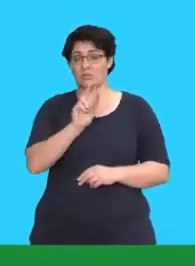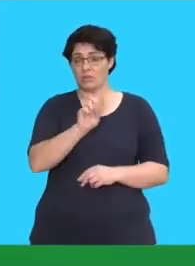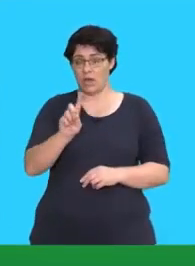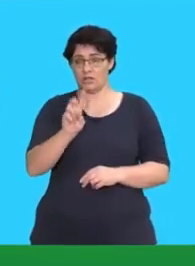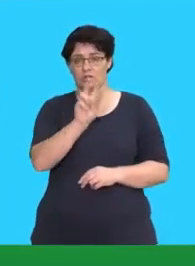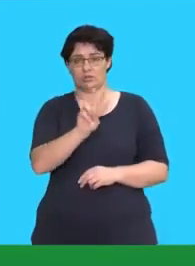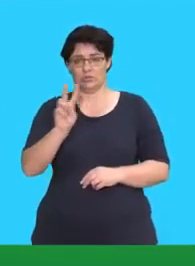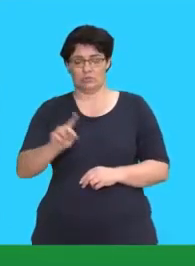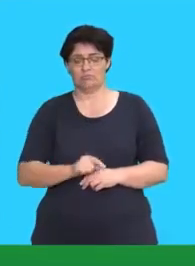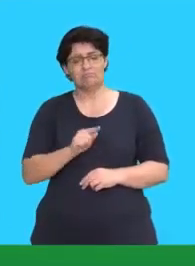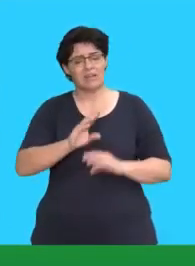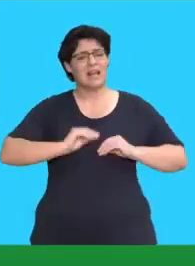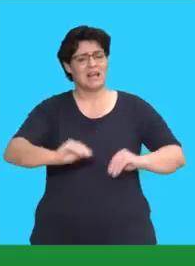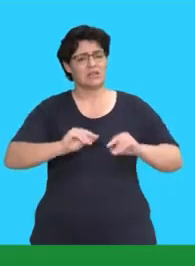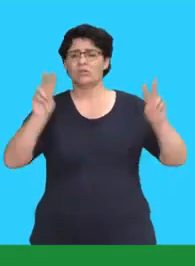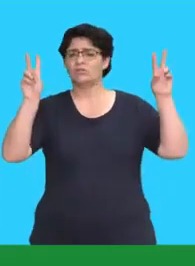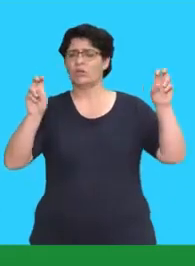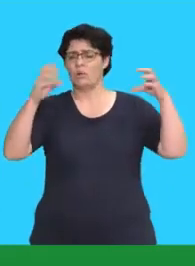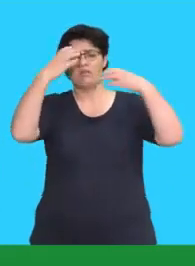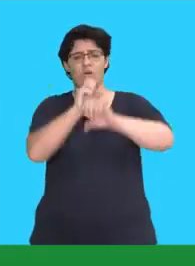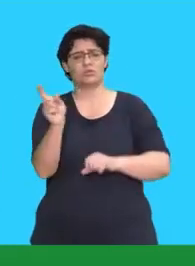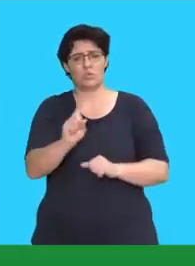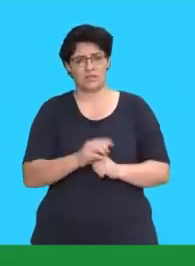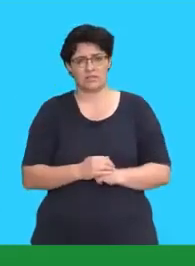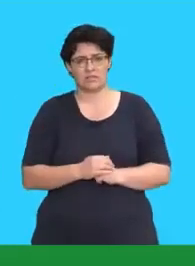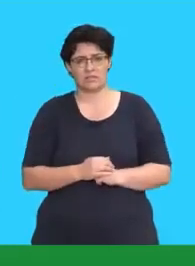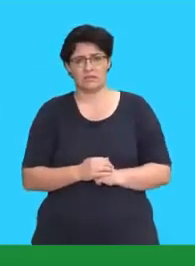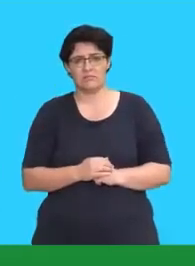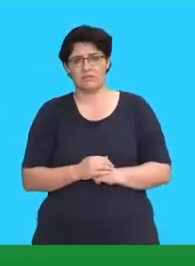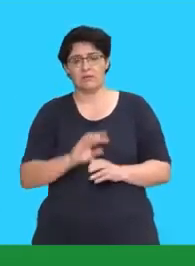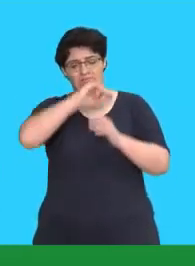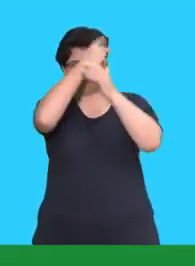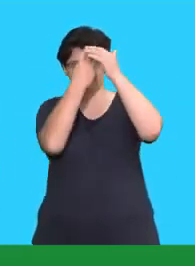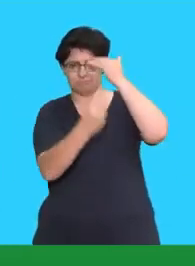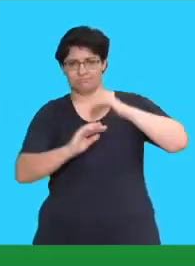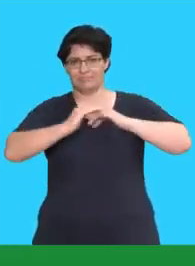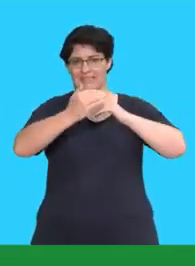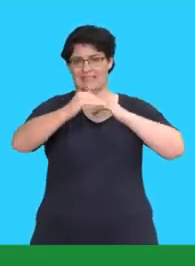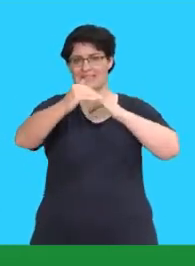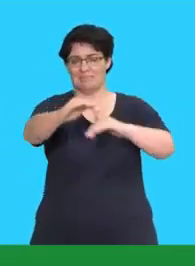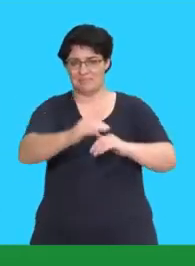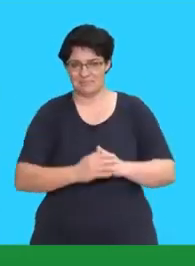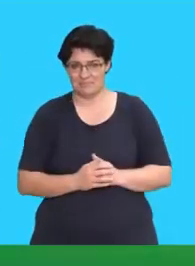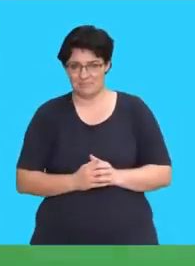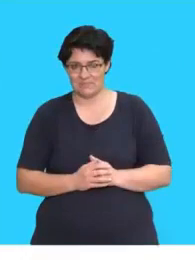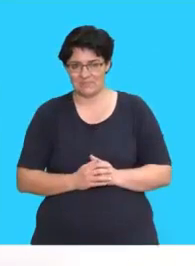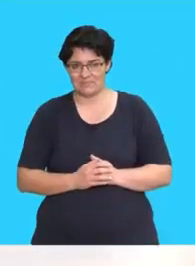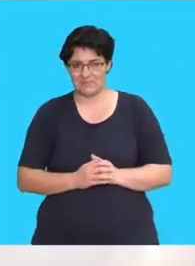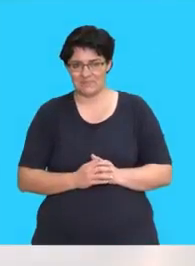21 and 22. In this lesson, the topic we will focus on is deep-sea diving.